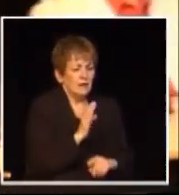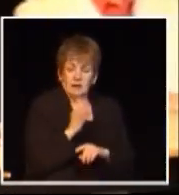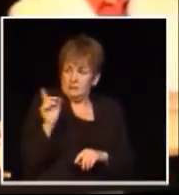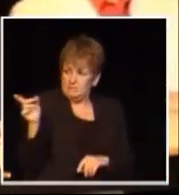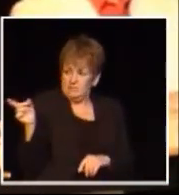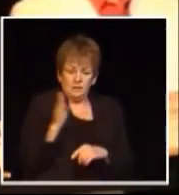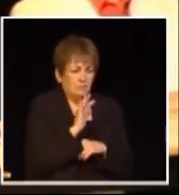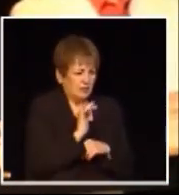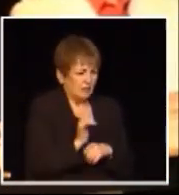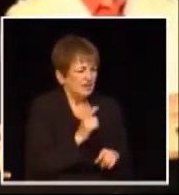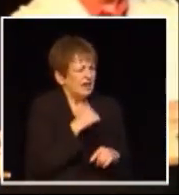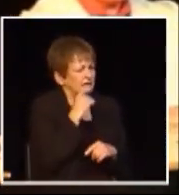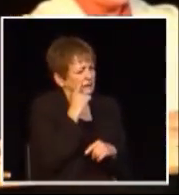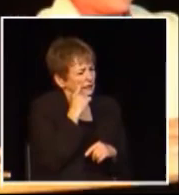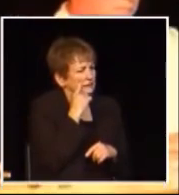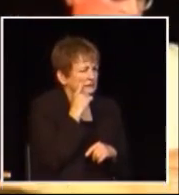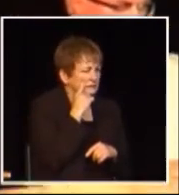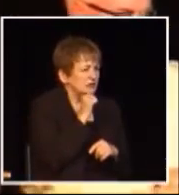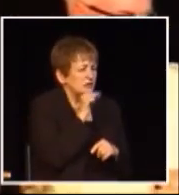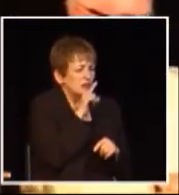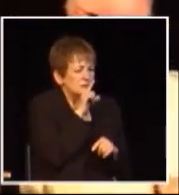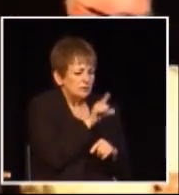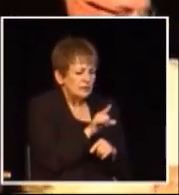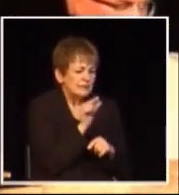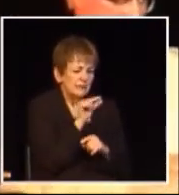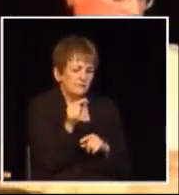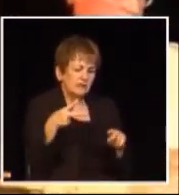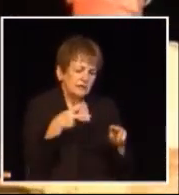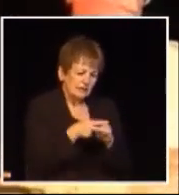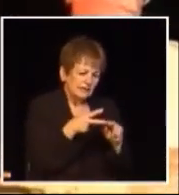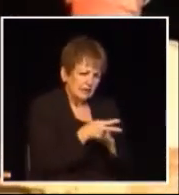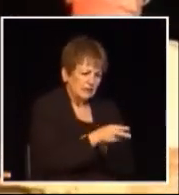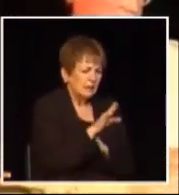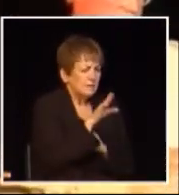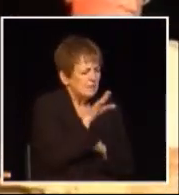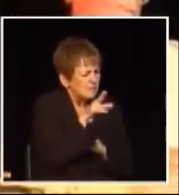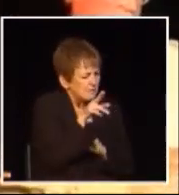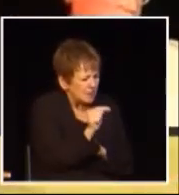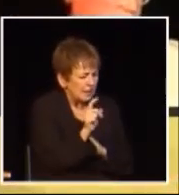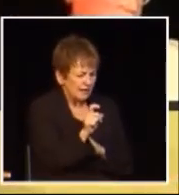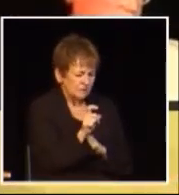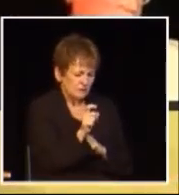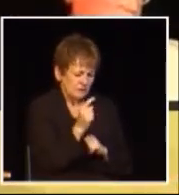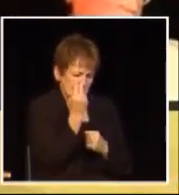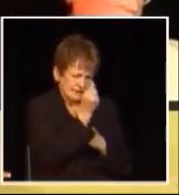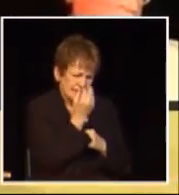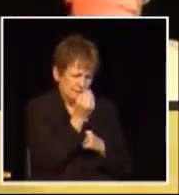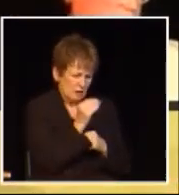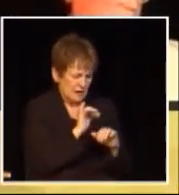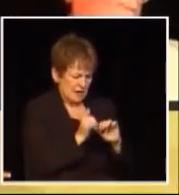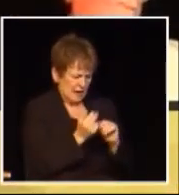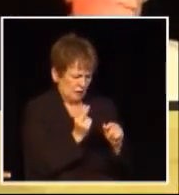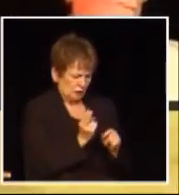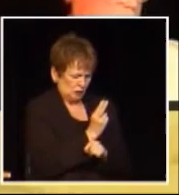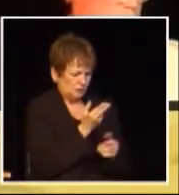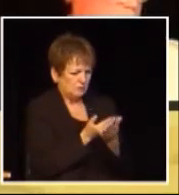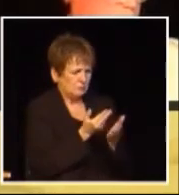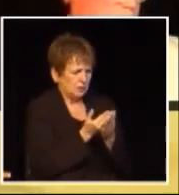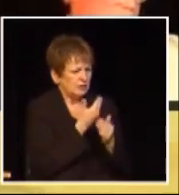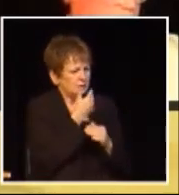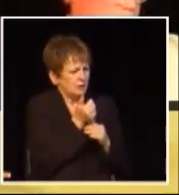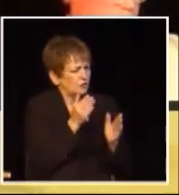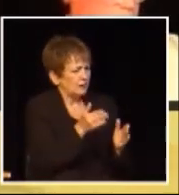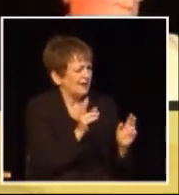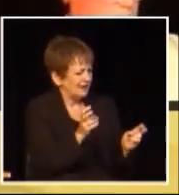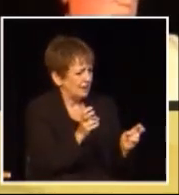well it's not a matter of cutting I guess perhaps some might argue that it's perhaps a way of managing more efficiently it